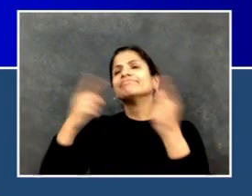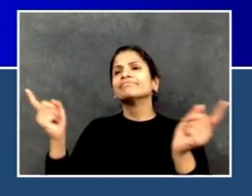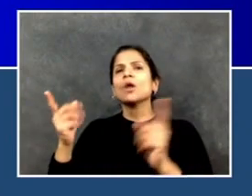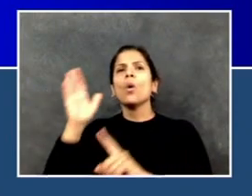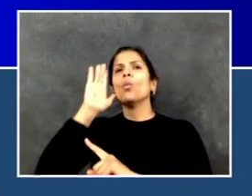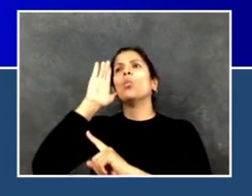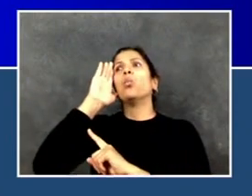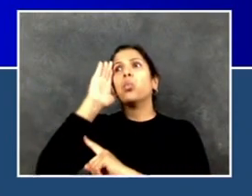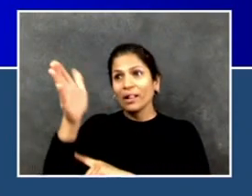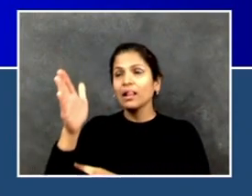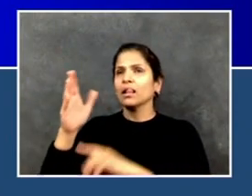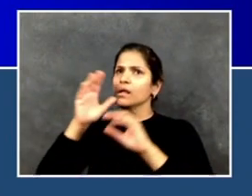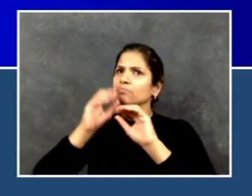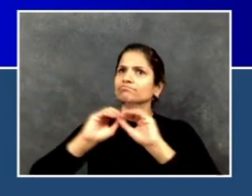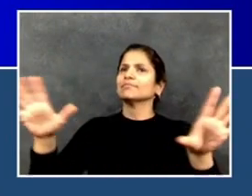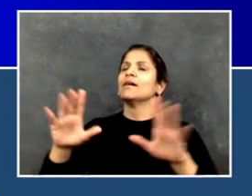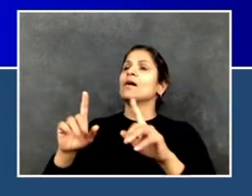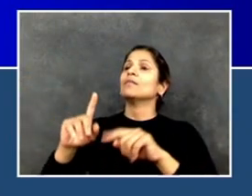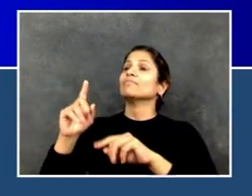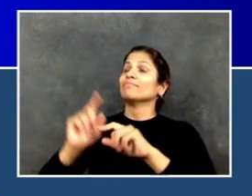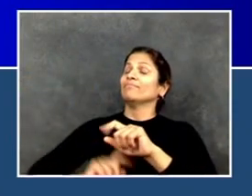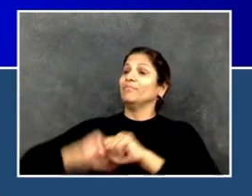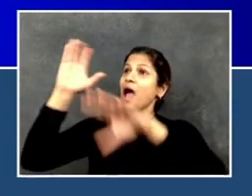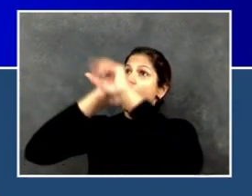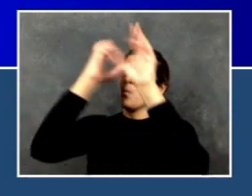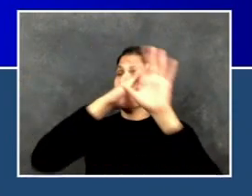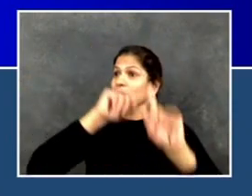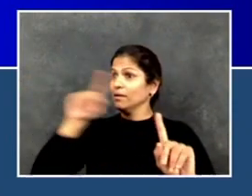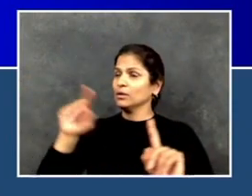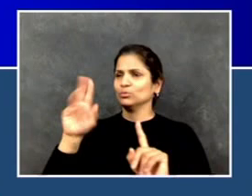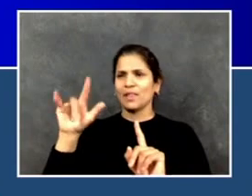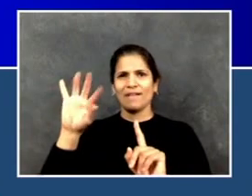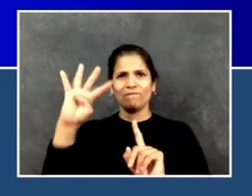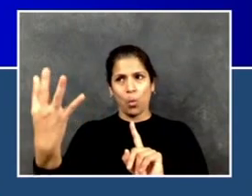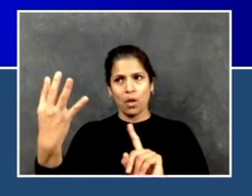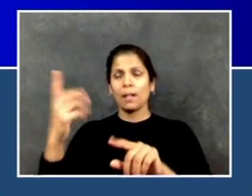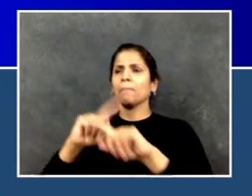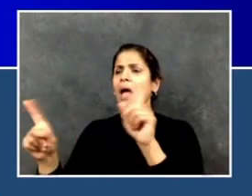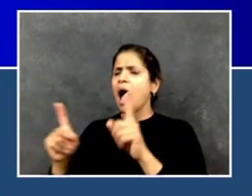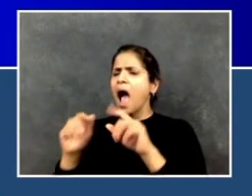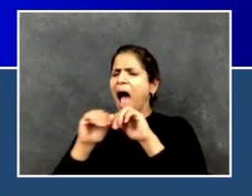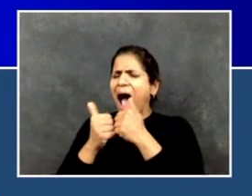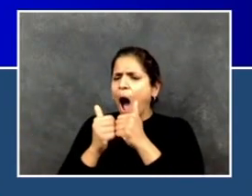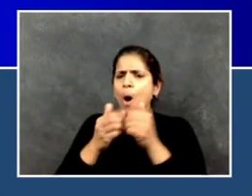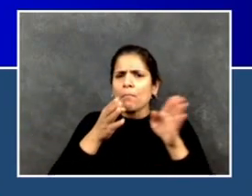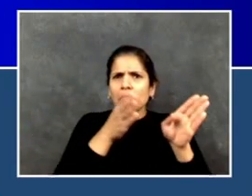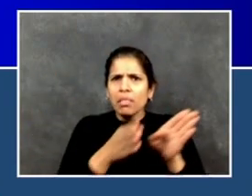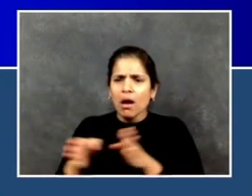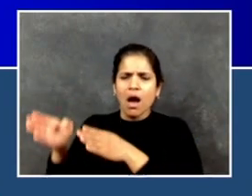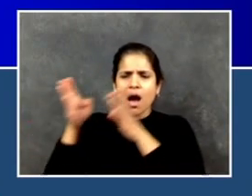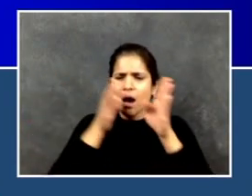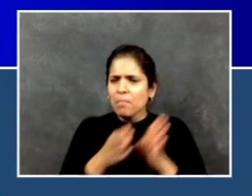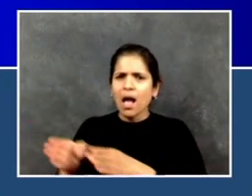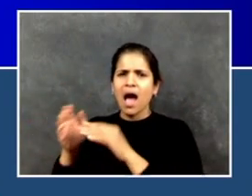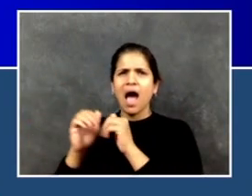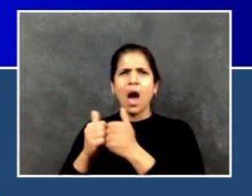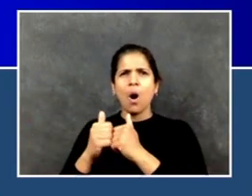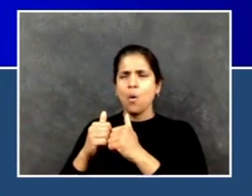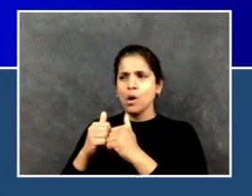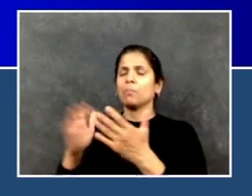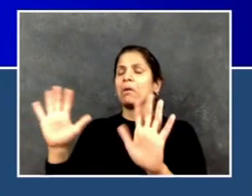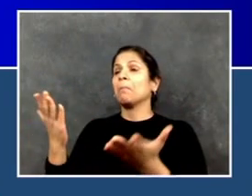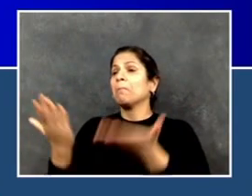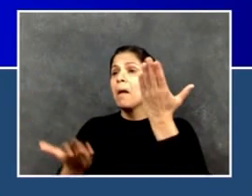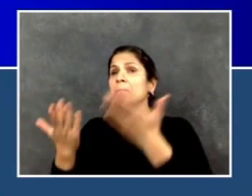keeps New Yorkers healthy, a lot of questions that we have to answer between now and then. Thank God we know that fireworks can be